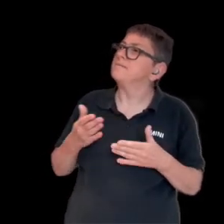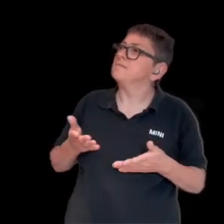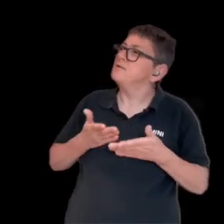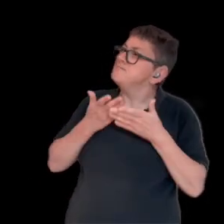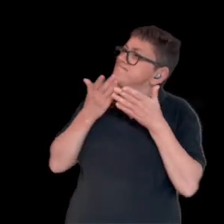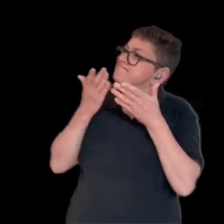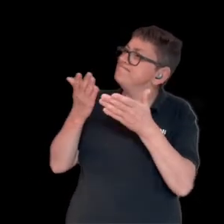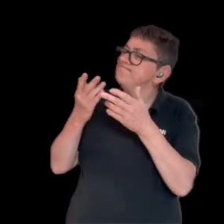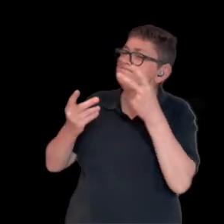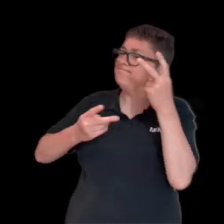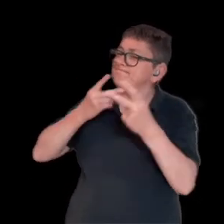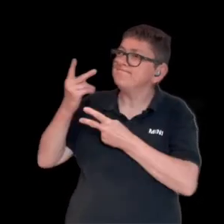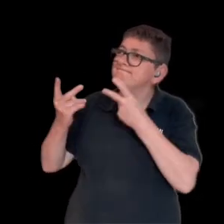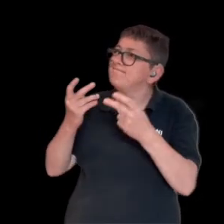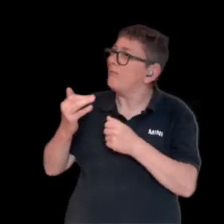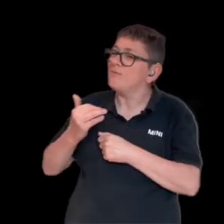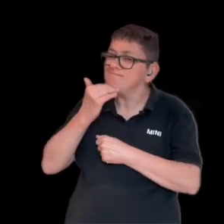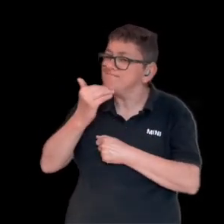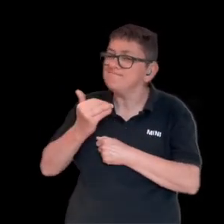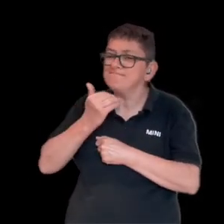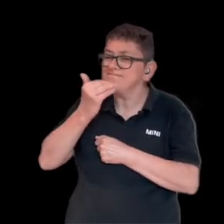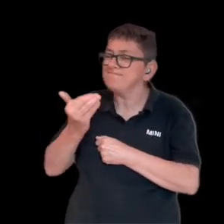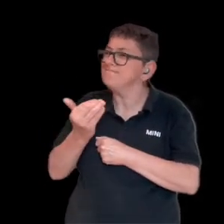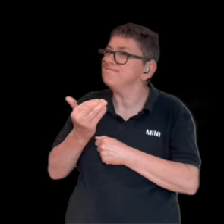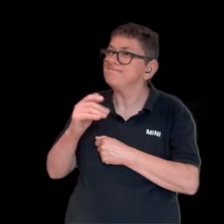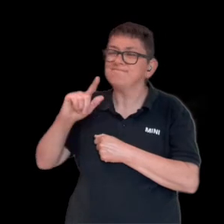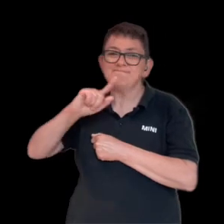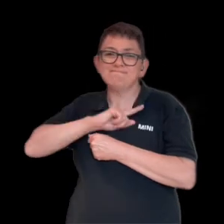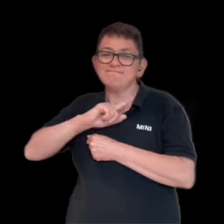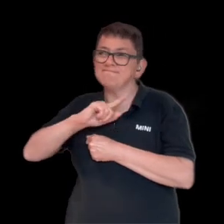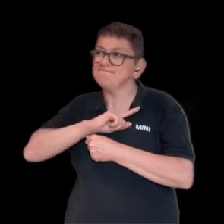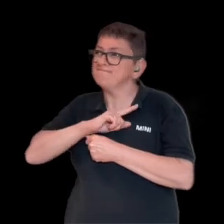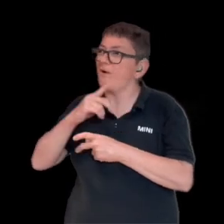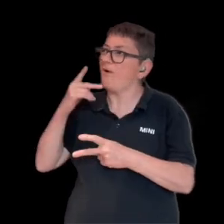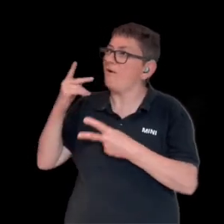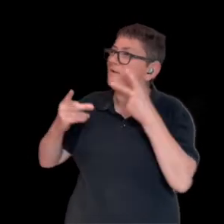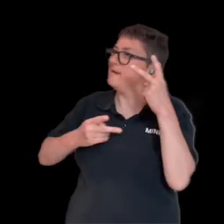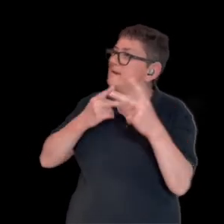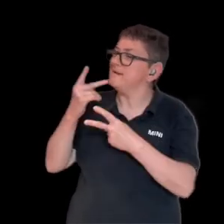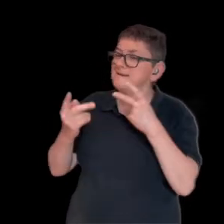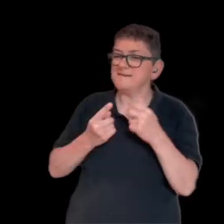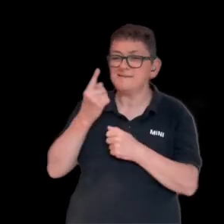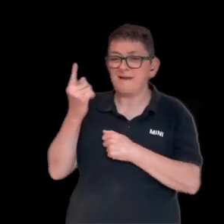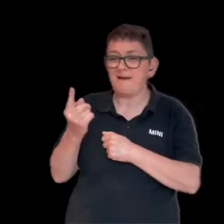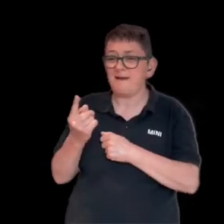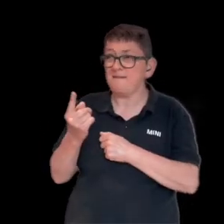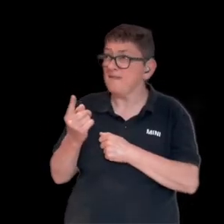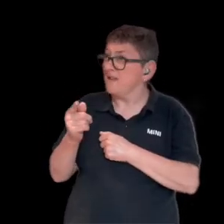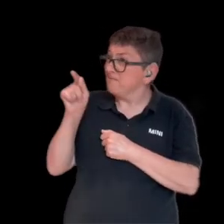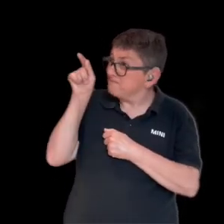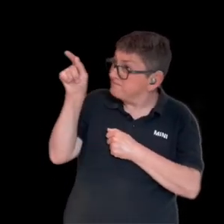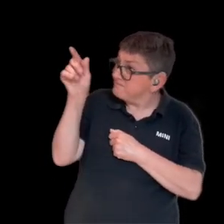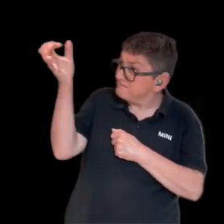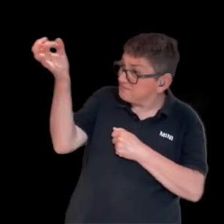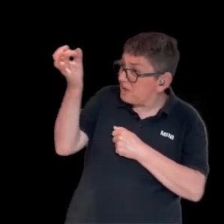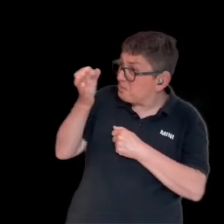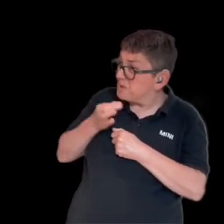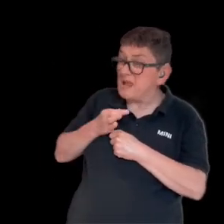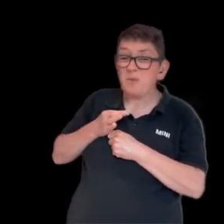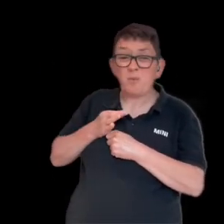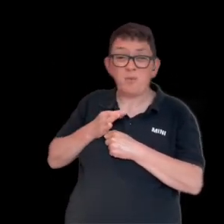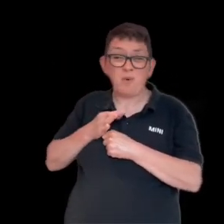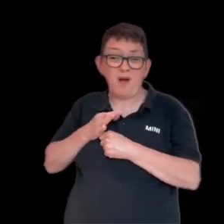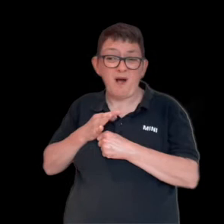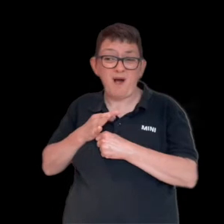I'll bring you more than a song, for a song in itself is not